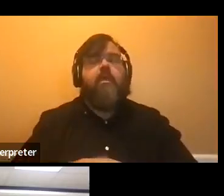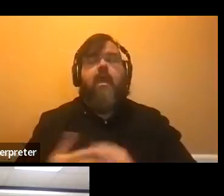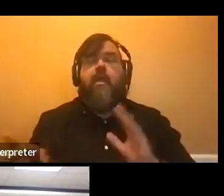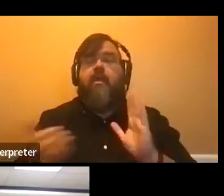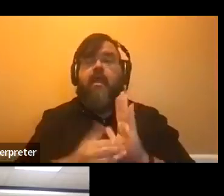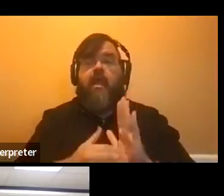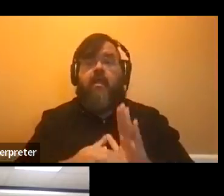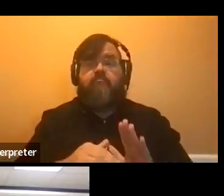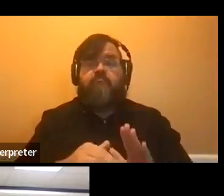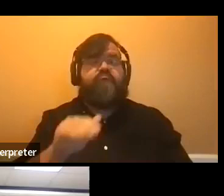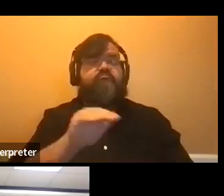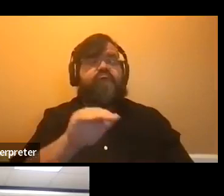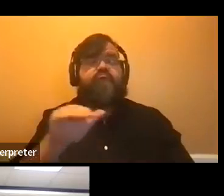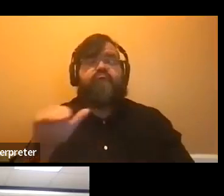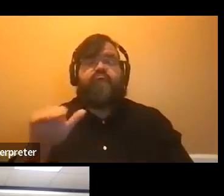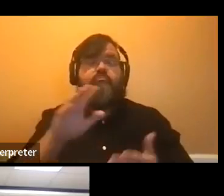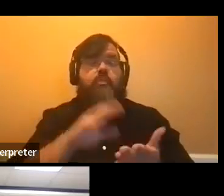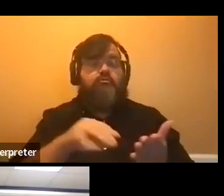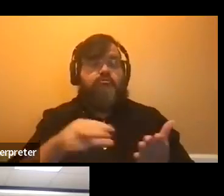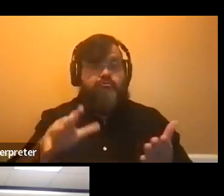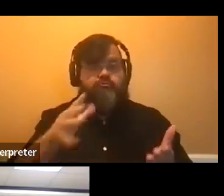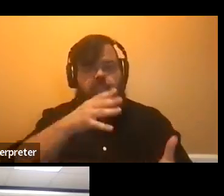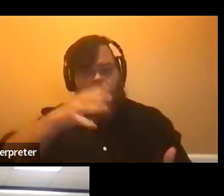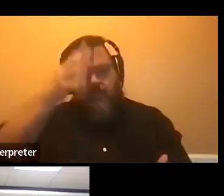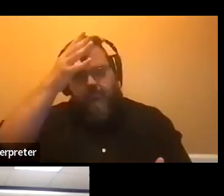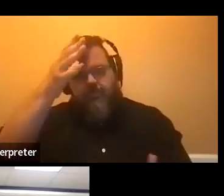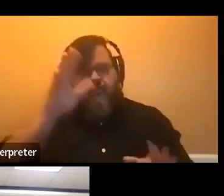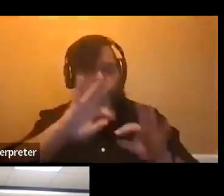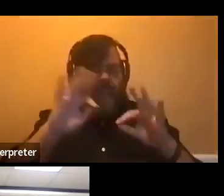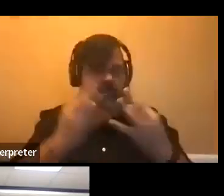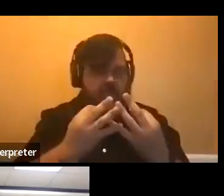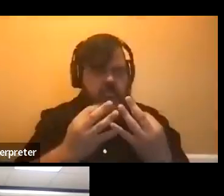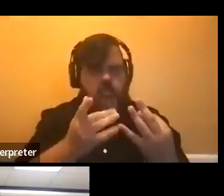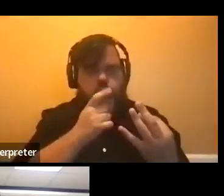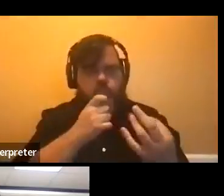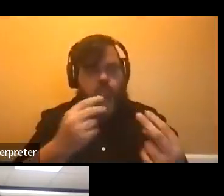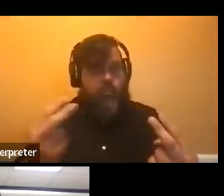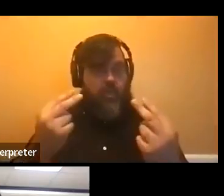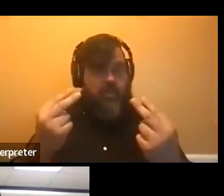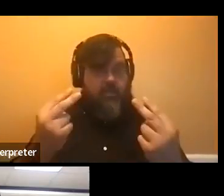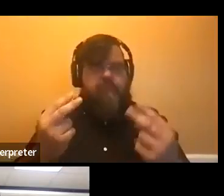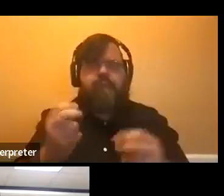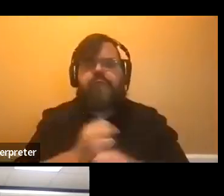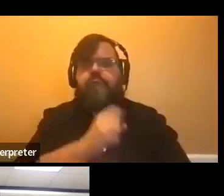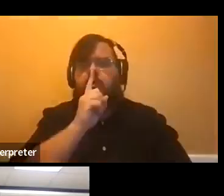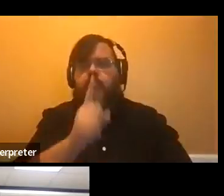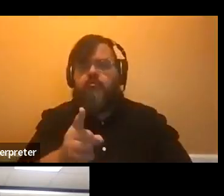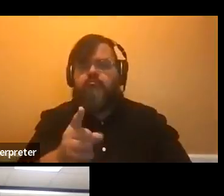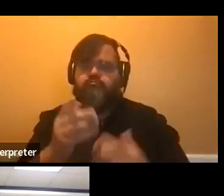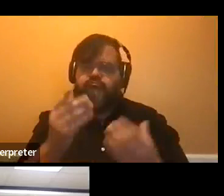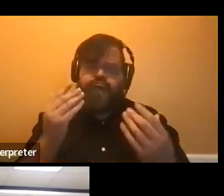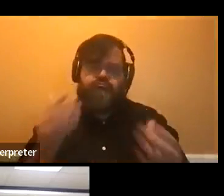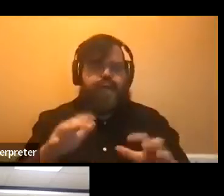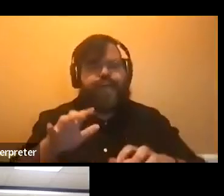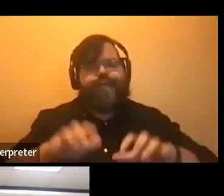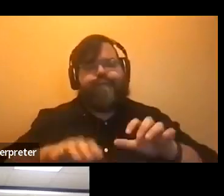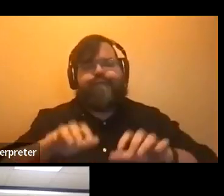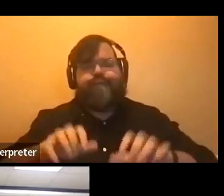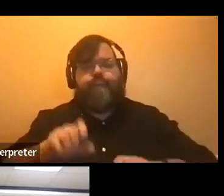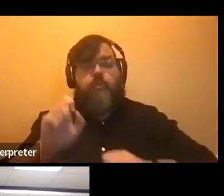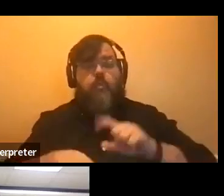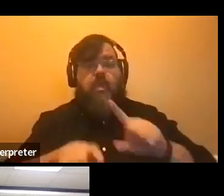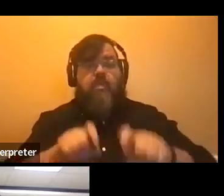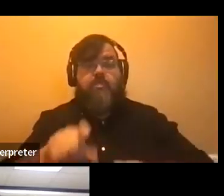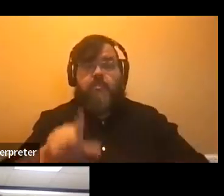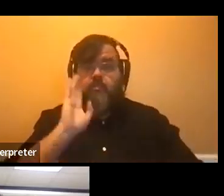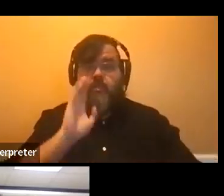watching, students or parents, family members, please feel free to put your questions in the chat because we will be